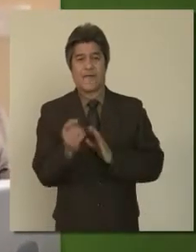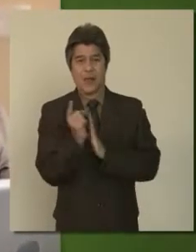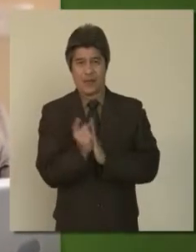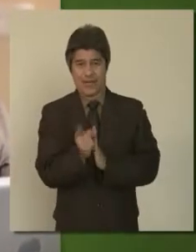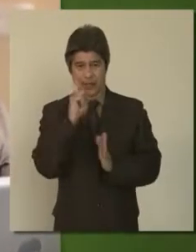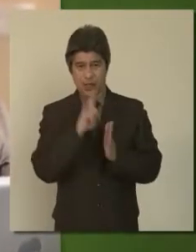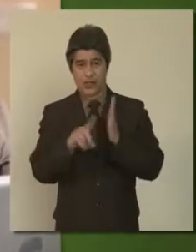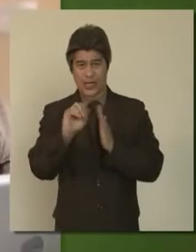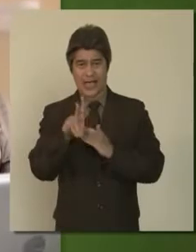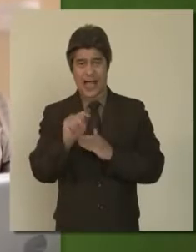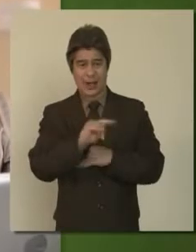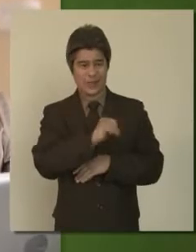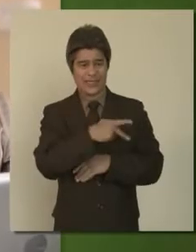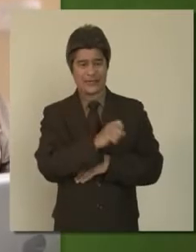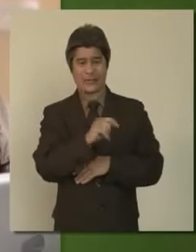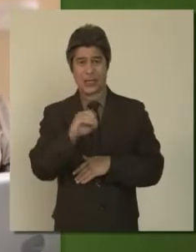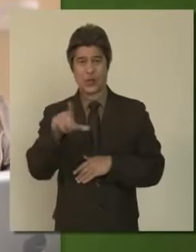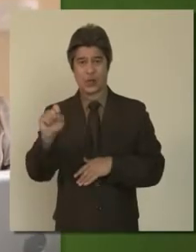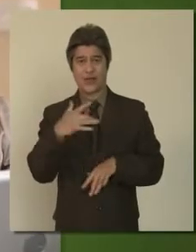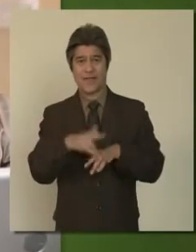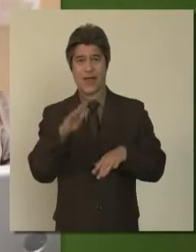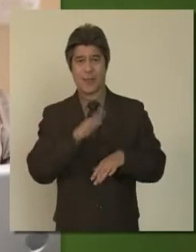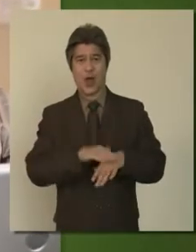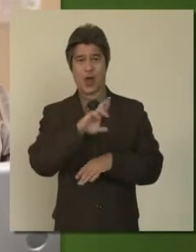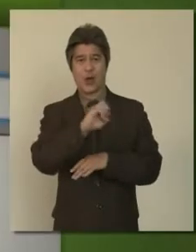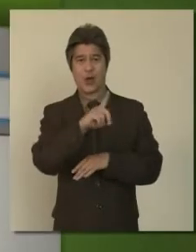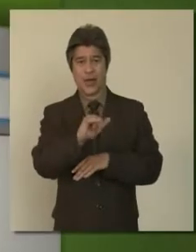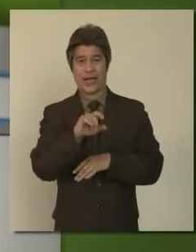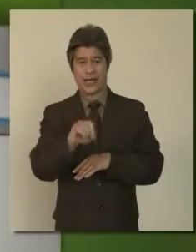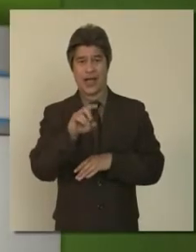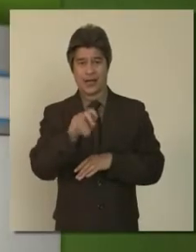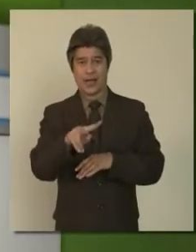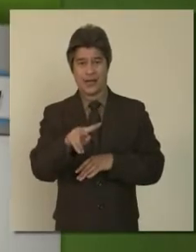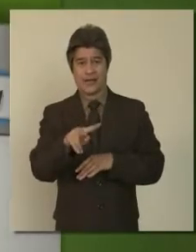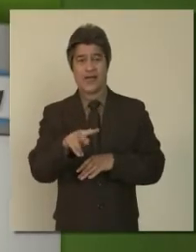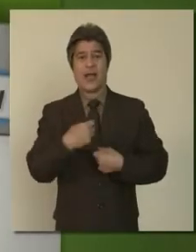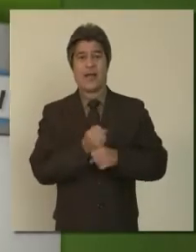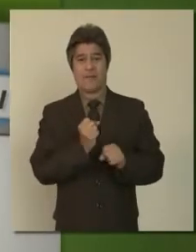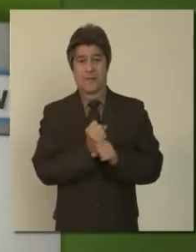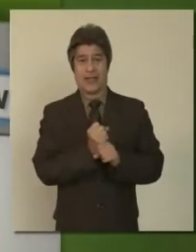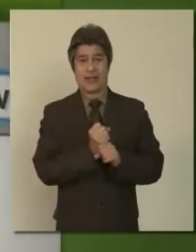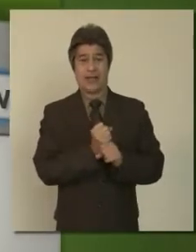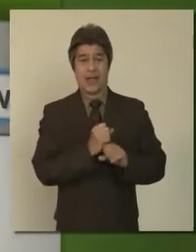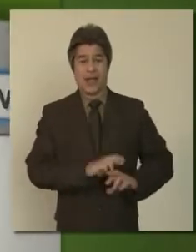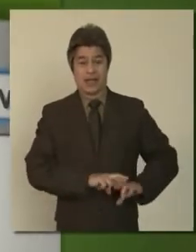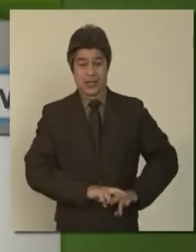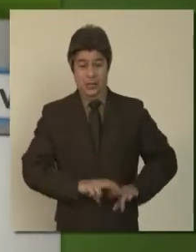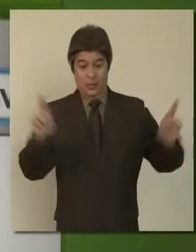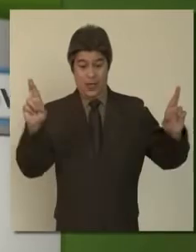Take a few minutes to check out the tips and tools available on Ready.gov that make getting prepared easy.